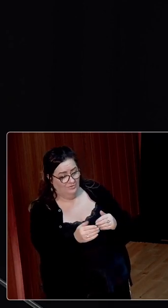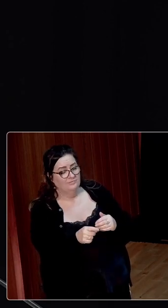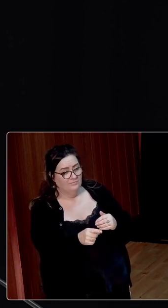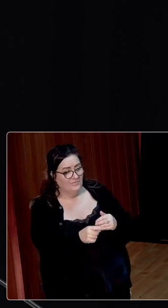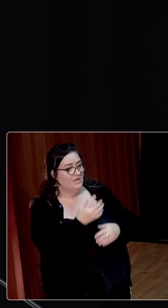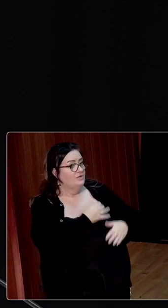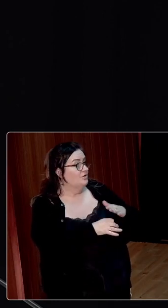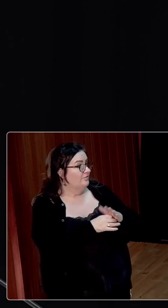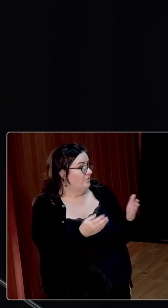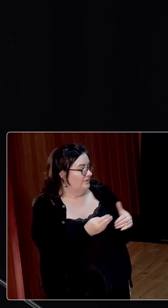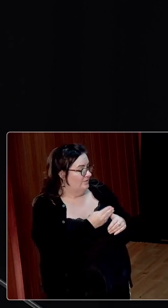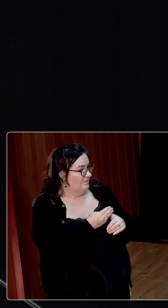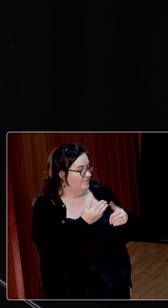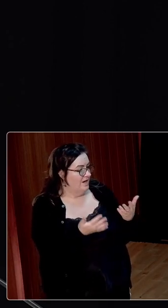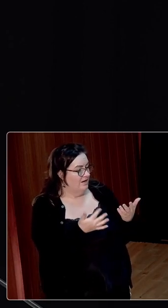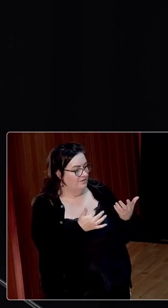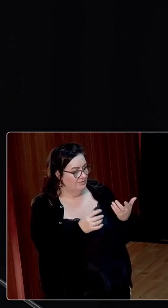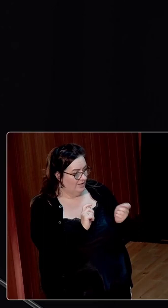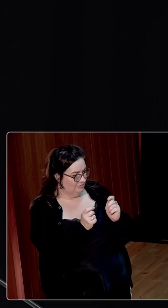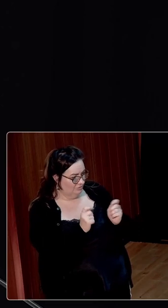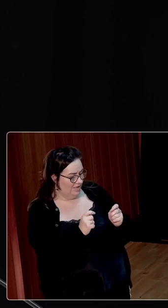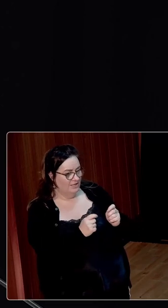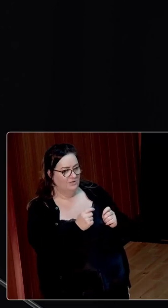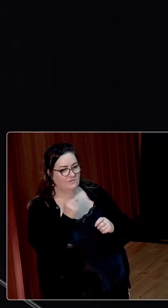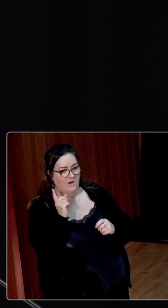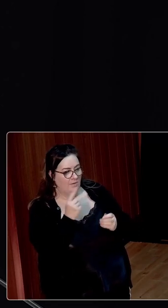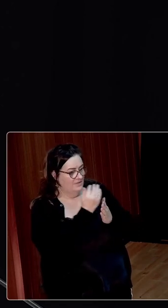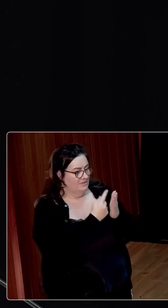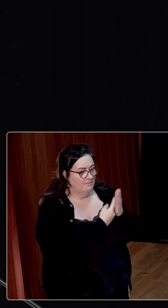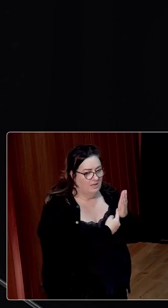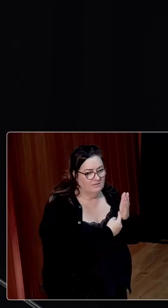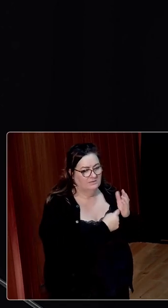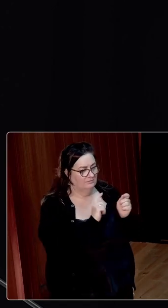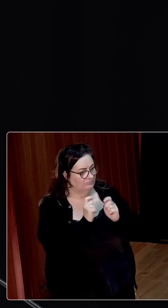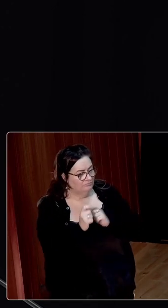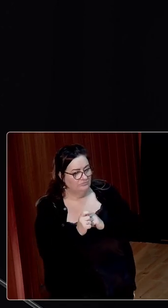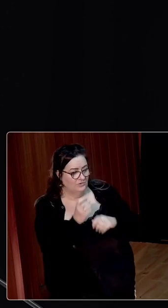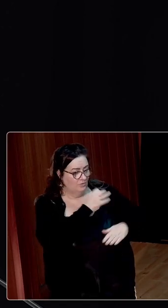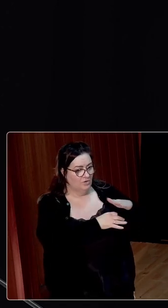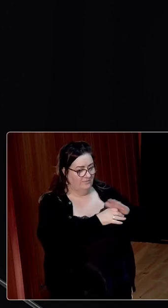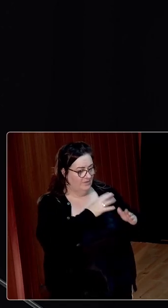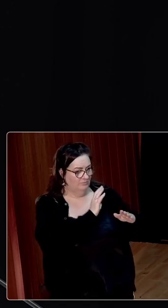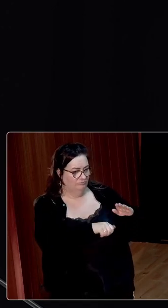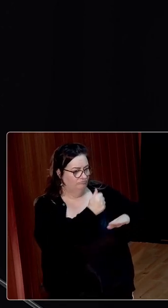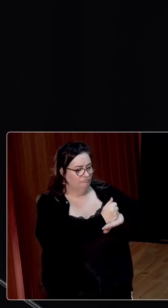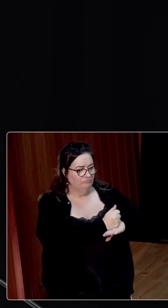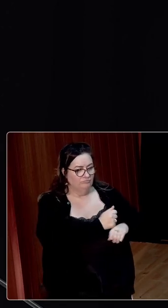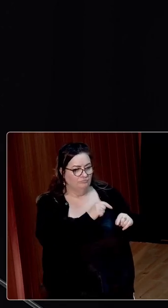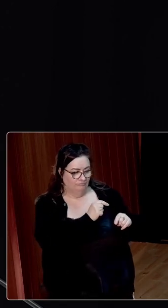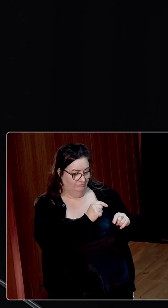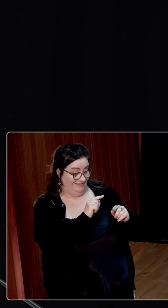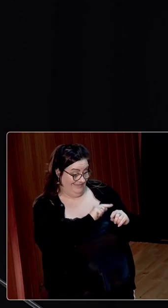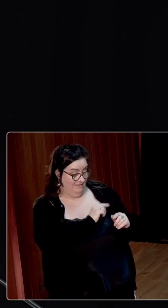had instituted a radical reassessment of farming policy in all its guises. A government commission was established which produced